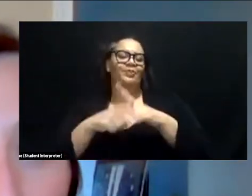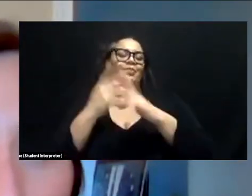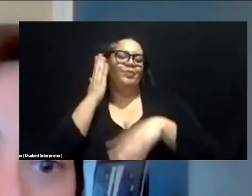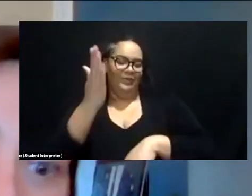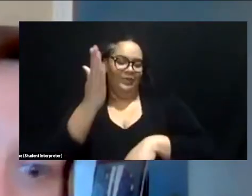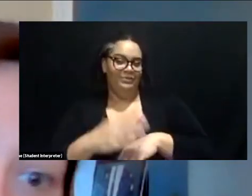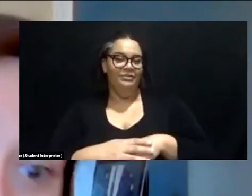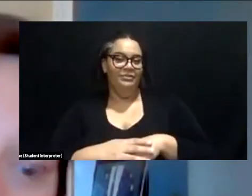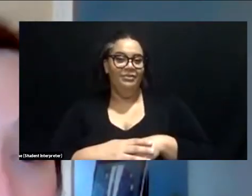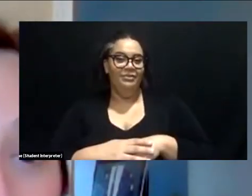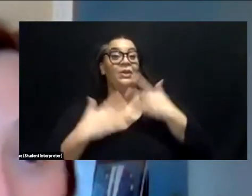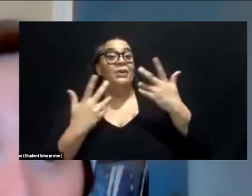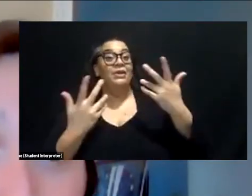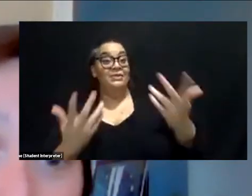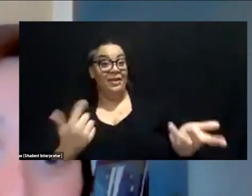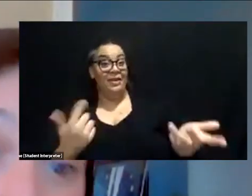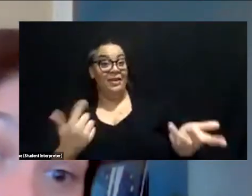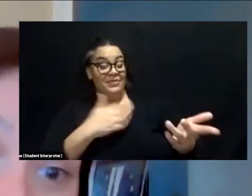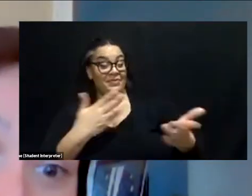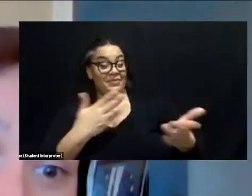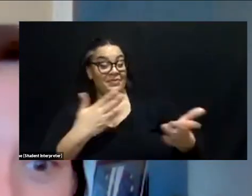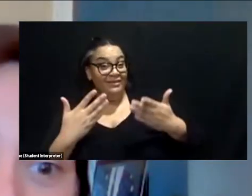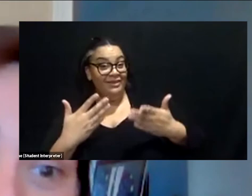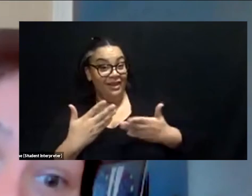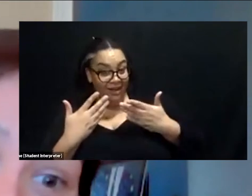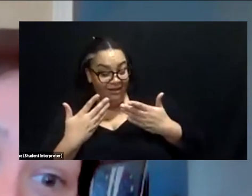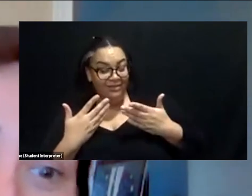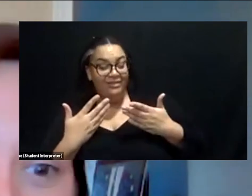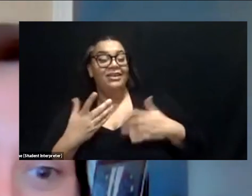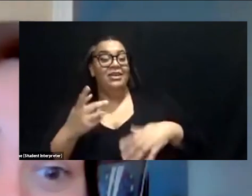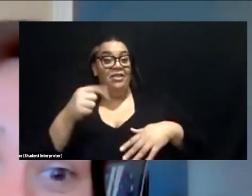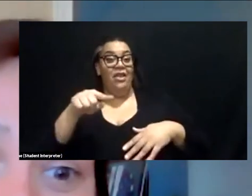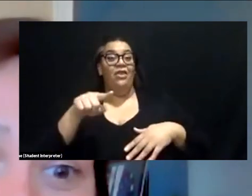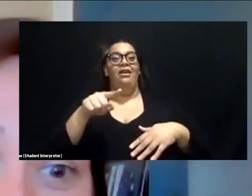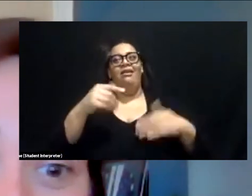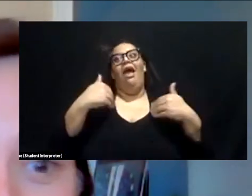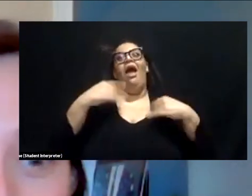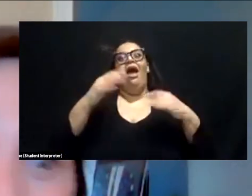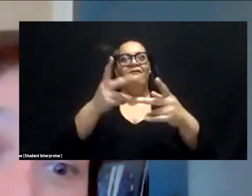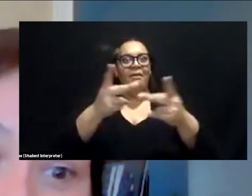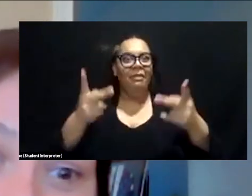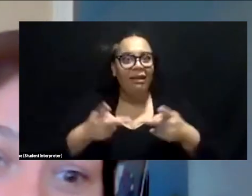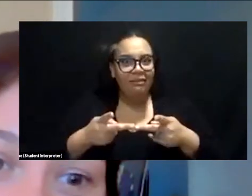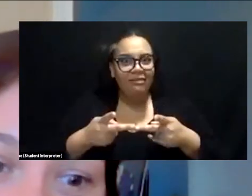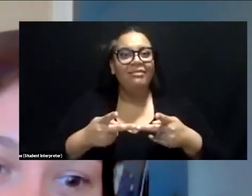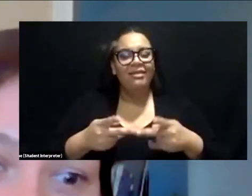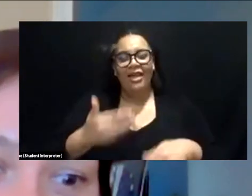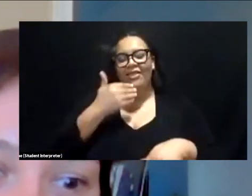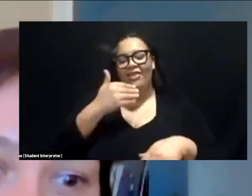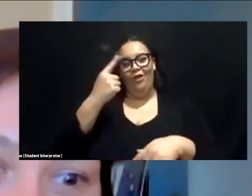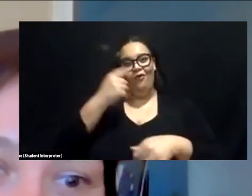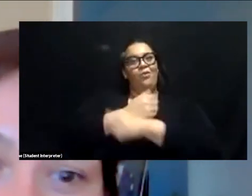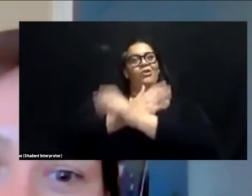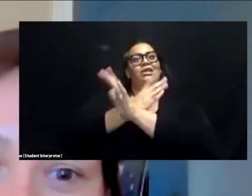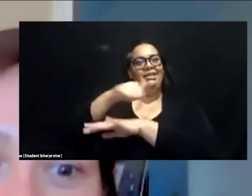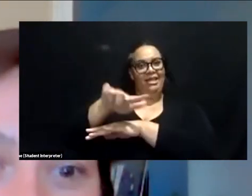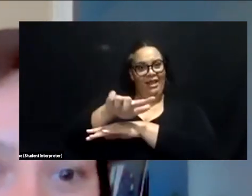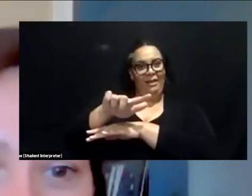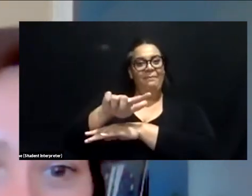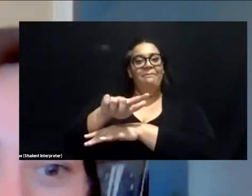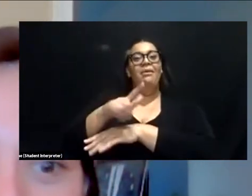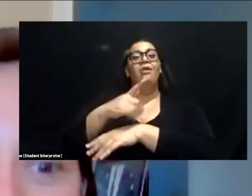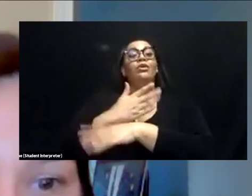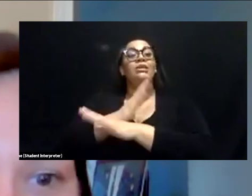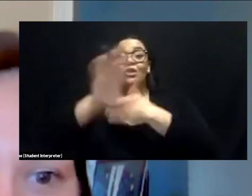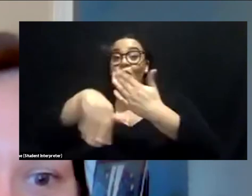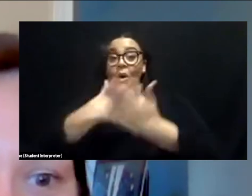Well, we're glad that we have a place that they are and that they're safe. So thank you for protecting them Ranger and for protecting all